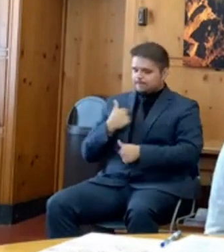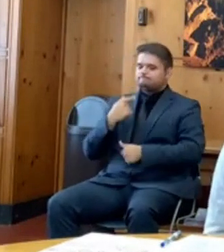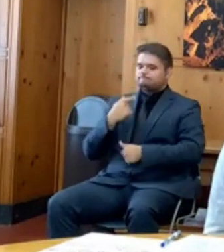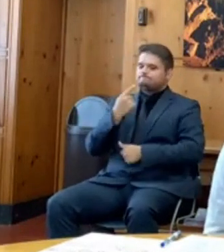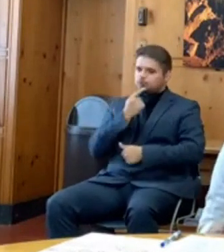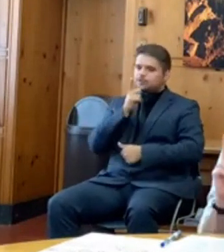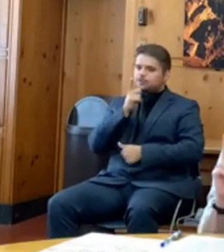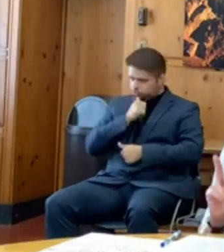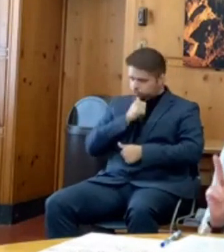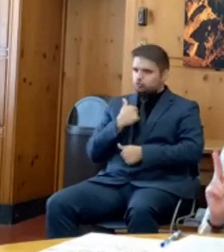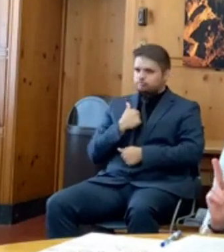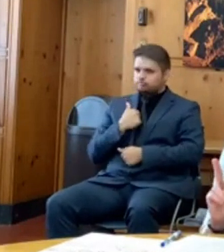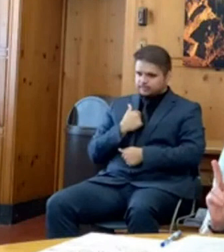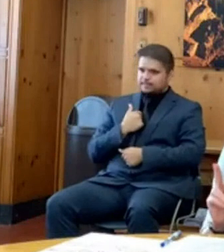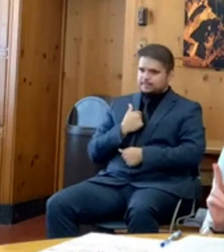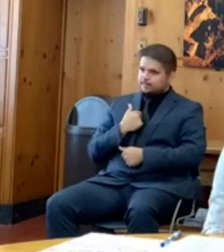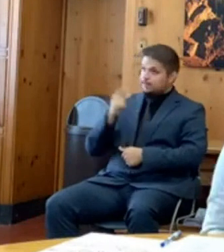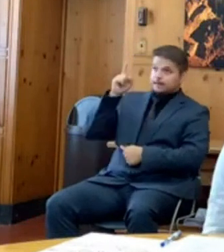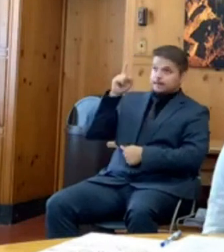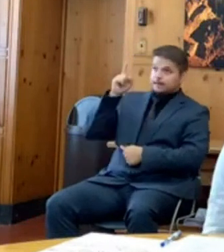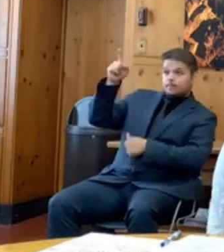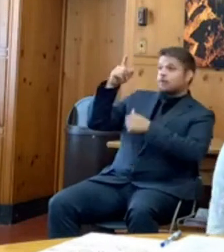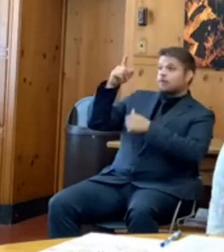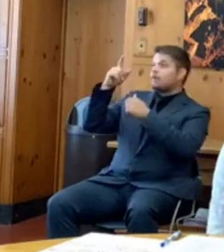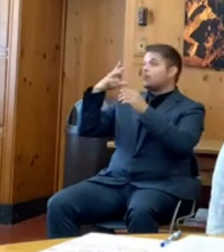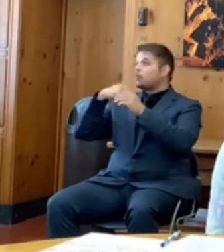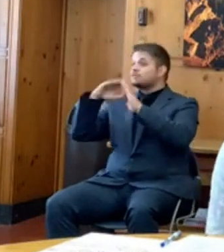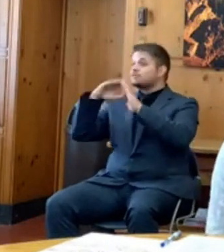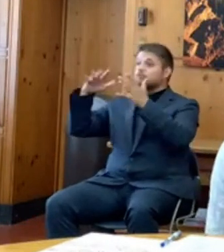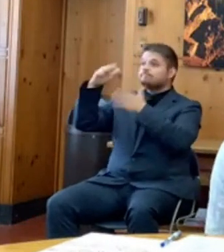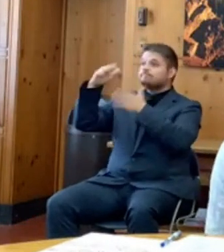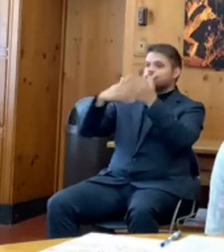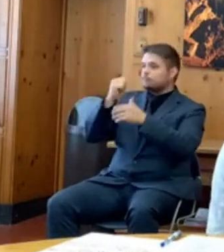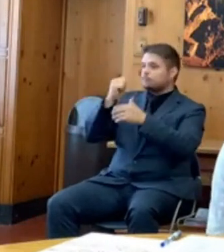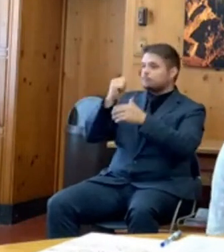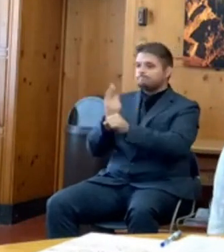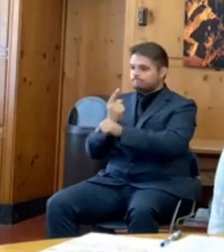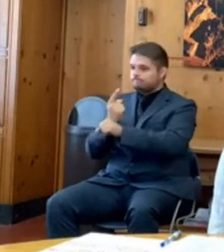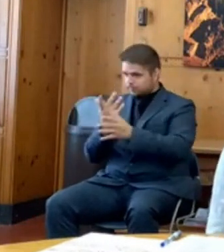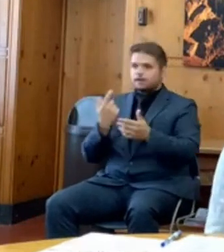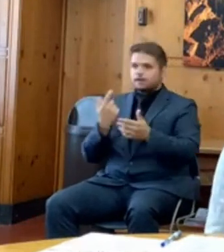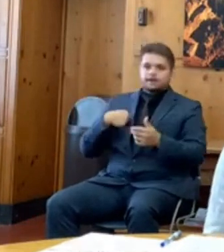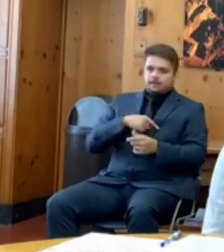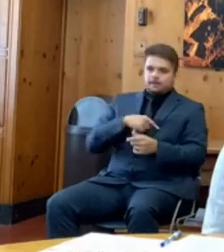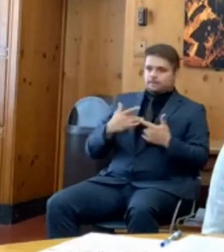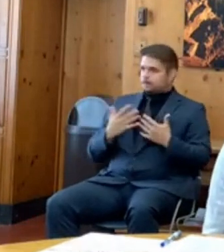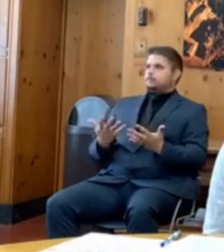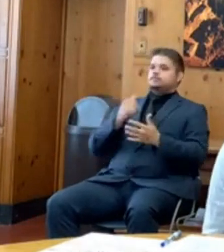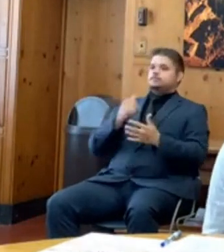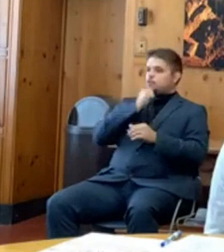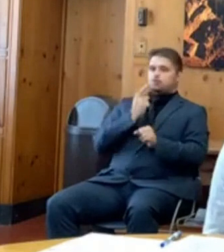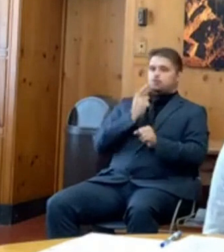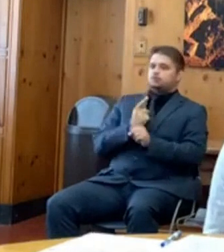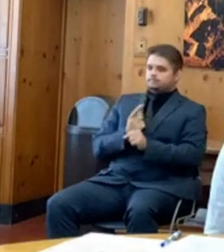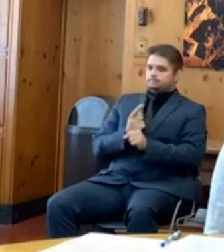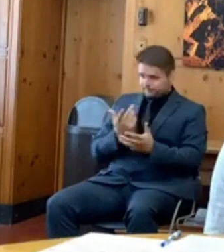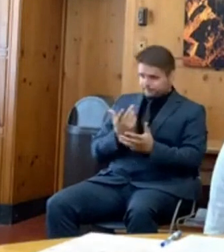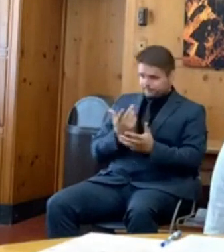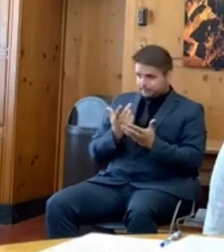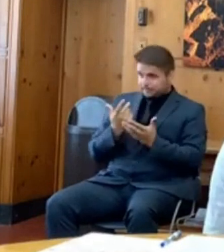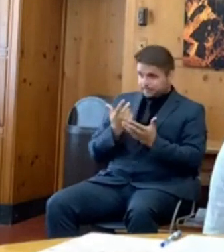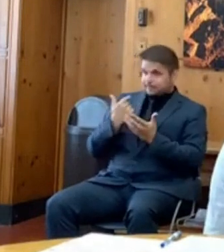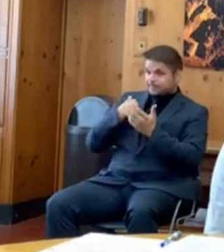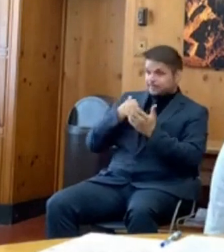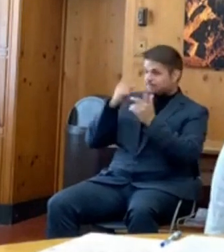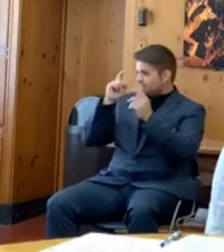plan to close two prisons. I think, and the evidence shows, that we can be much smarter in our